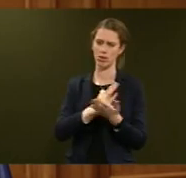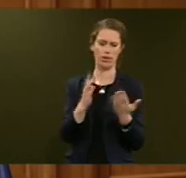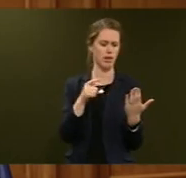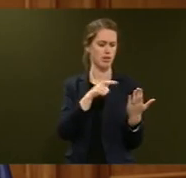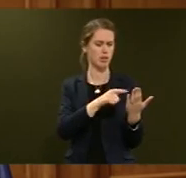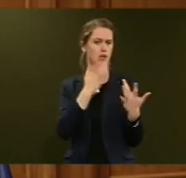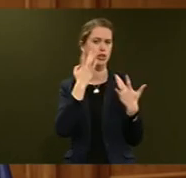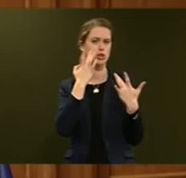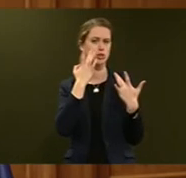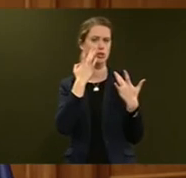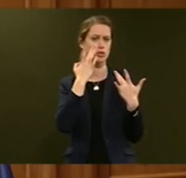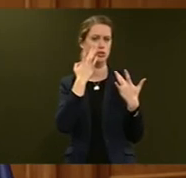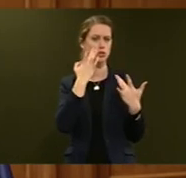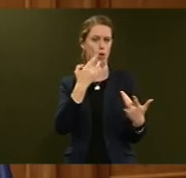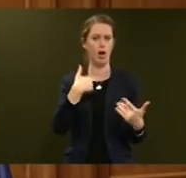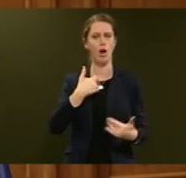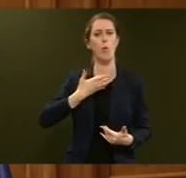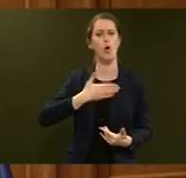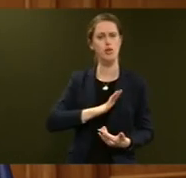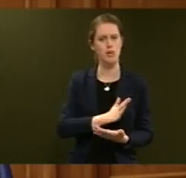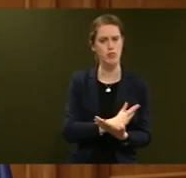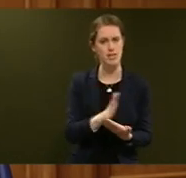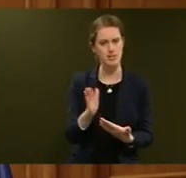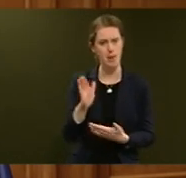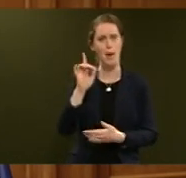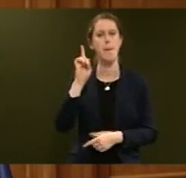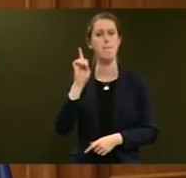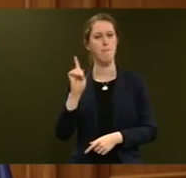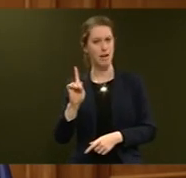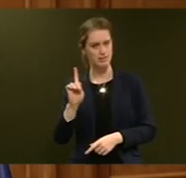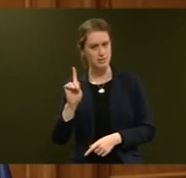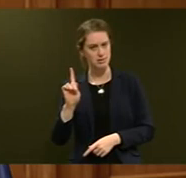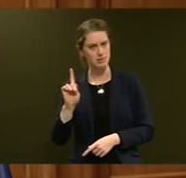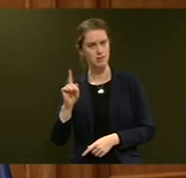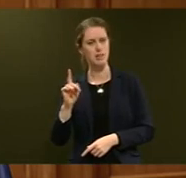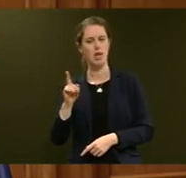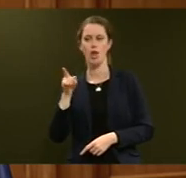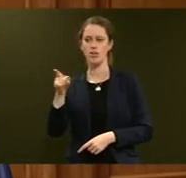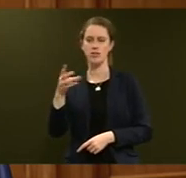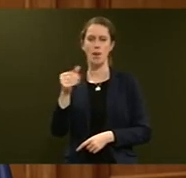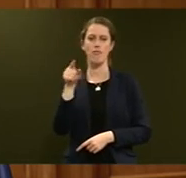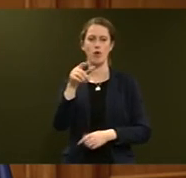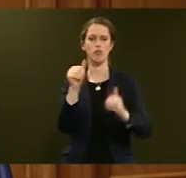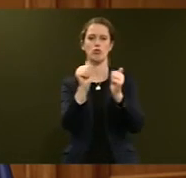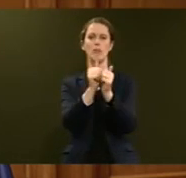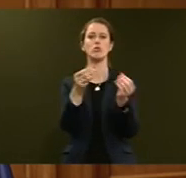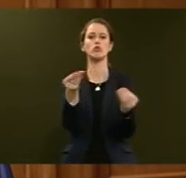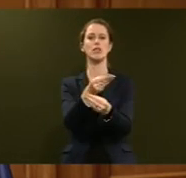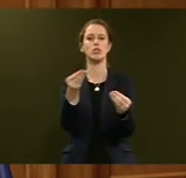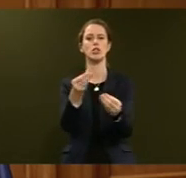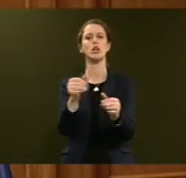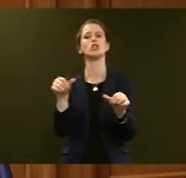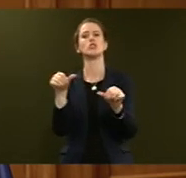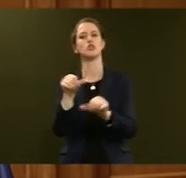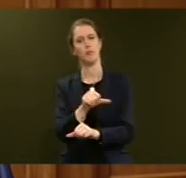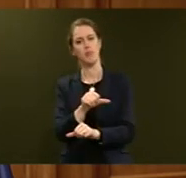of the desire to be transparent, but there is a caveat. A number of these transactions deserve to enjoy a certain